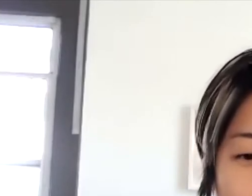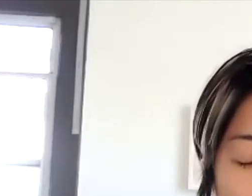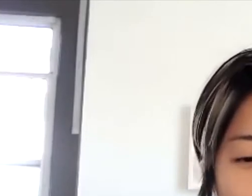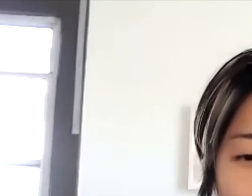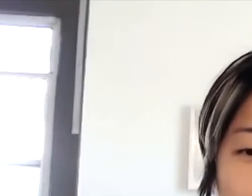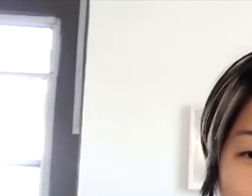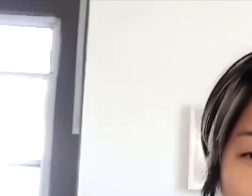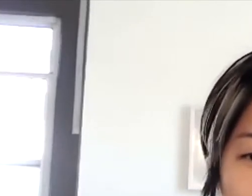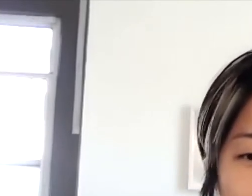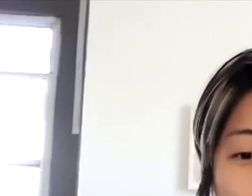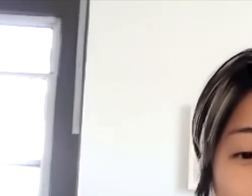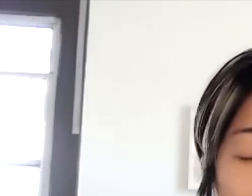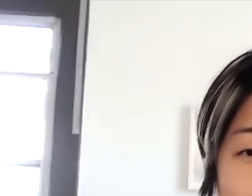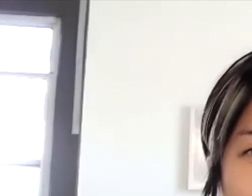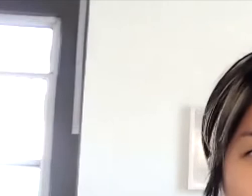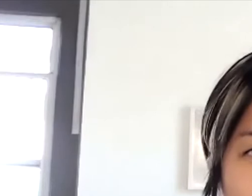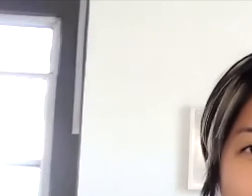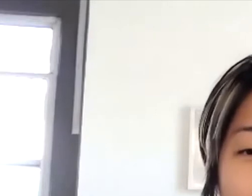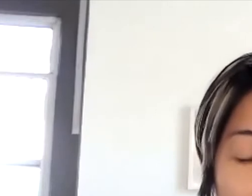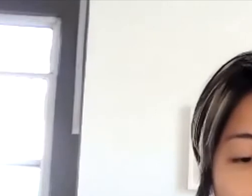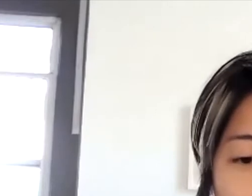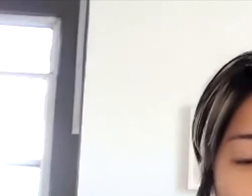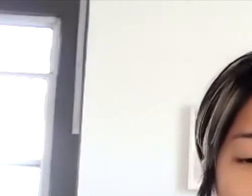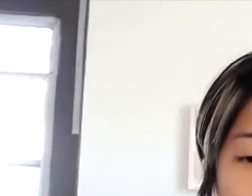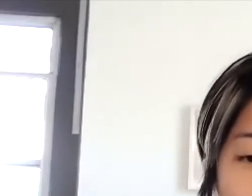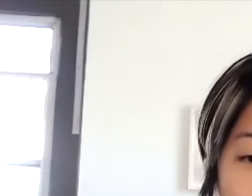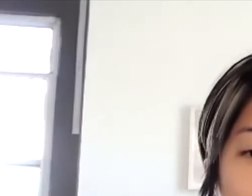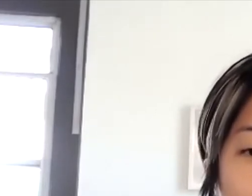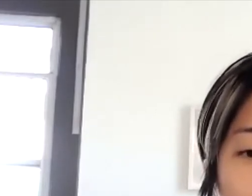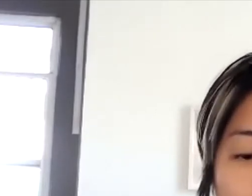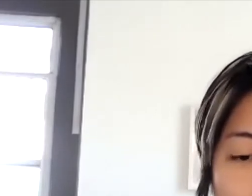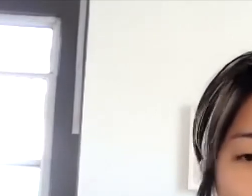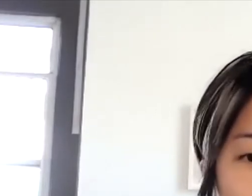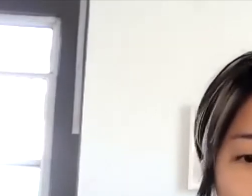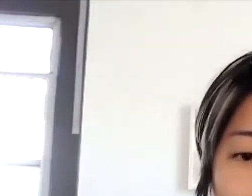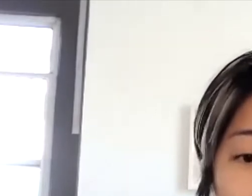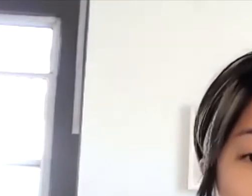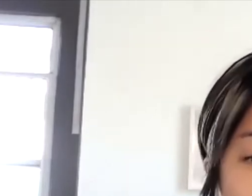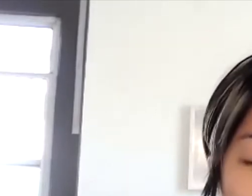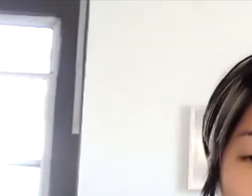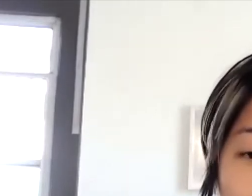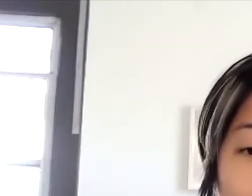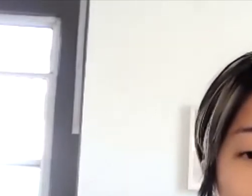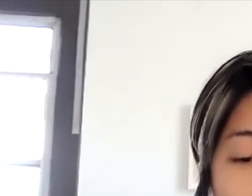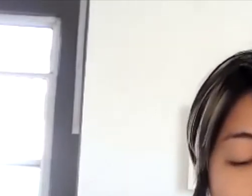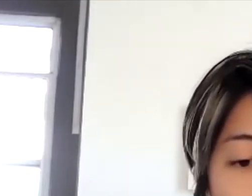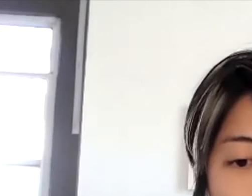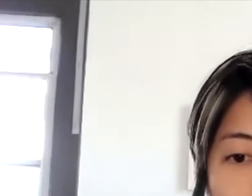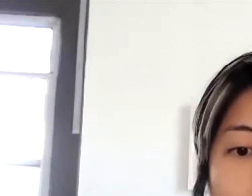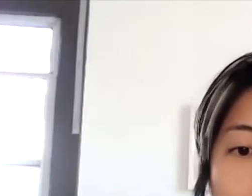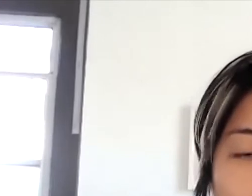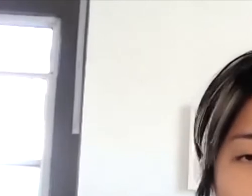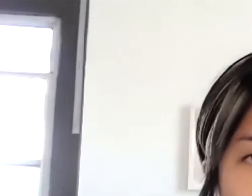asymmetrical yellow-greenish hair, and I am a light yellow-skinned East